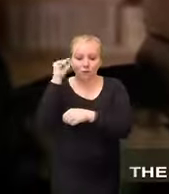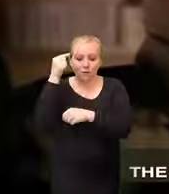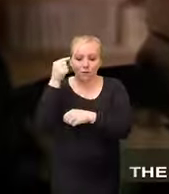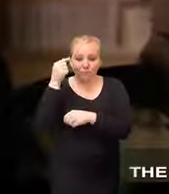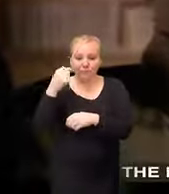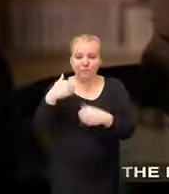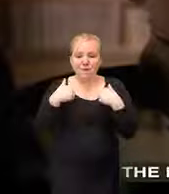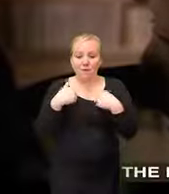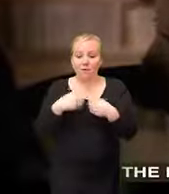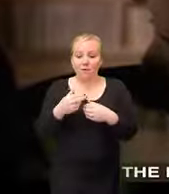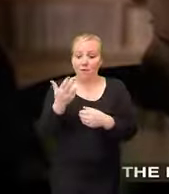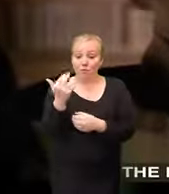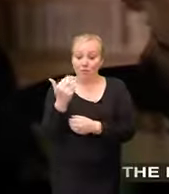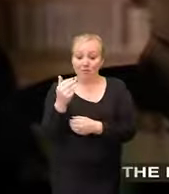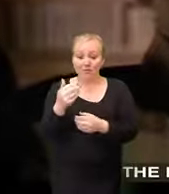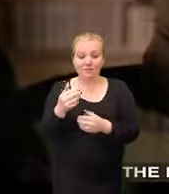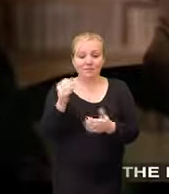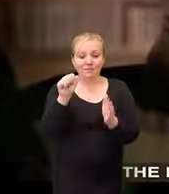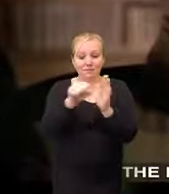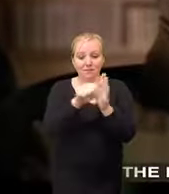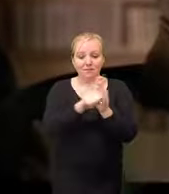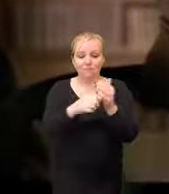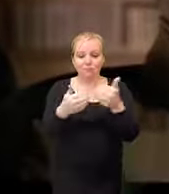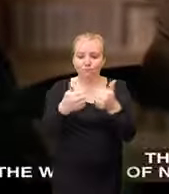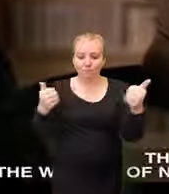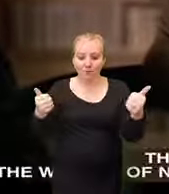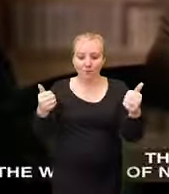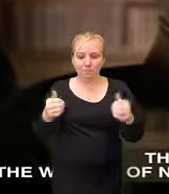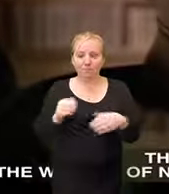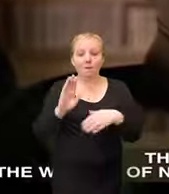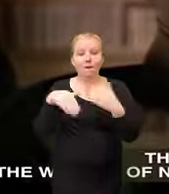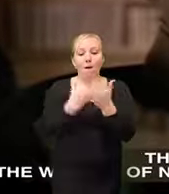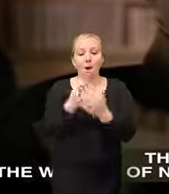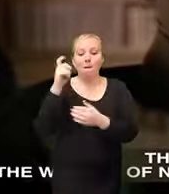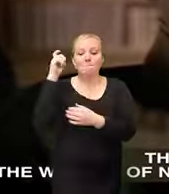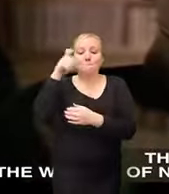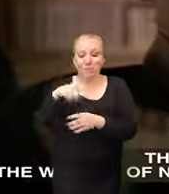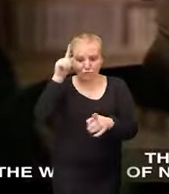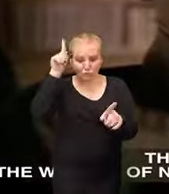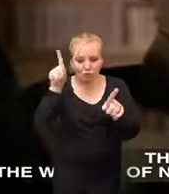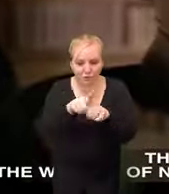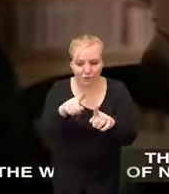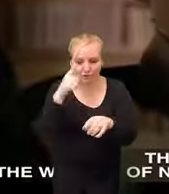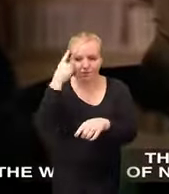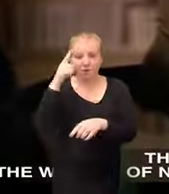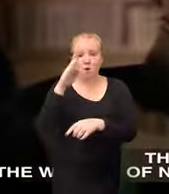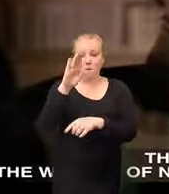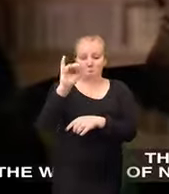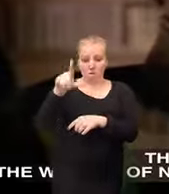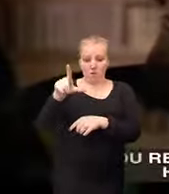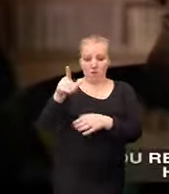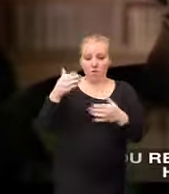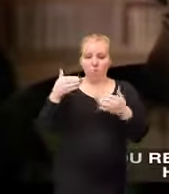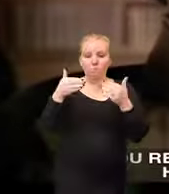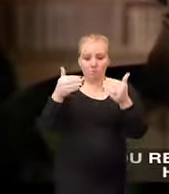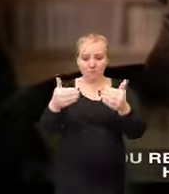the union wants to execute the result nothing happens the states have brought the wheels of national government to a standstill